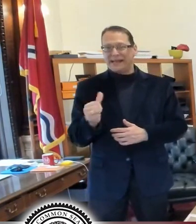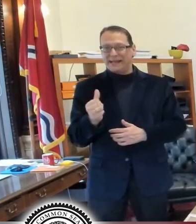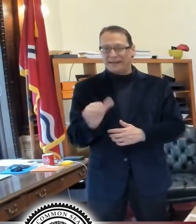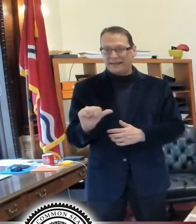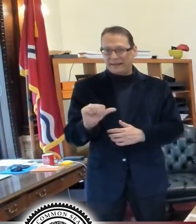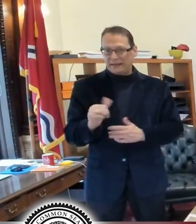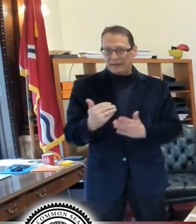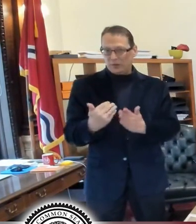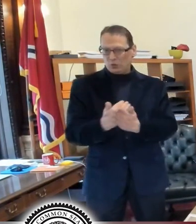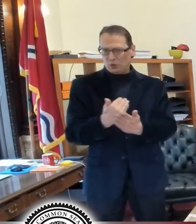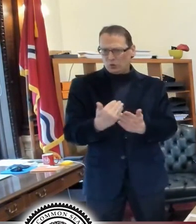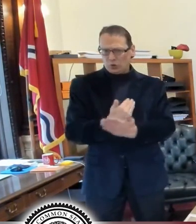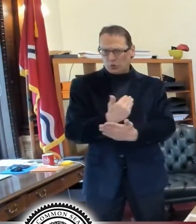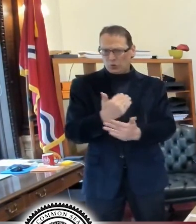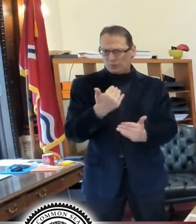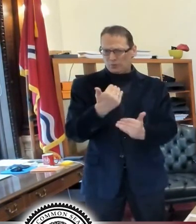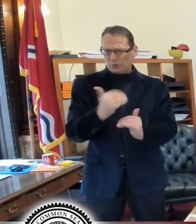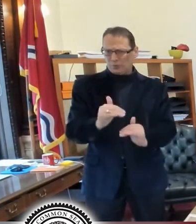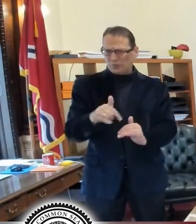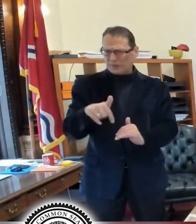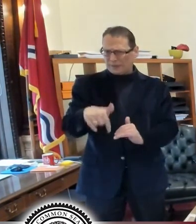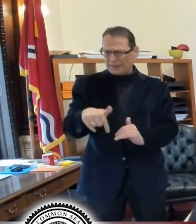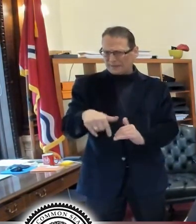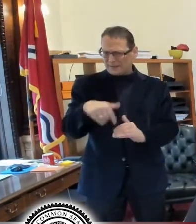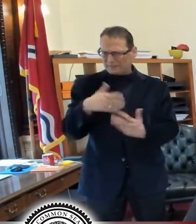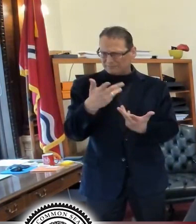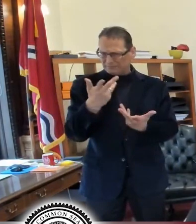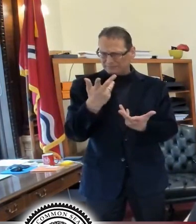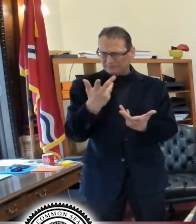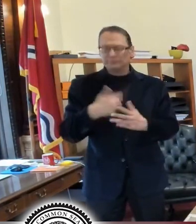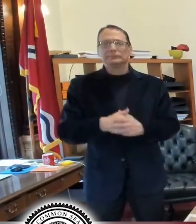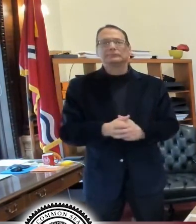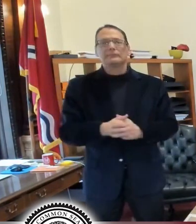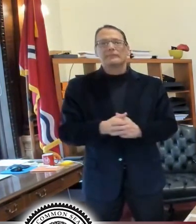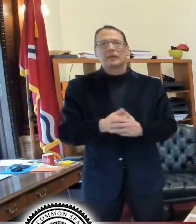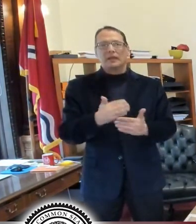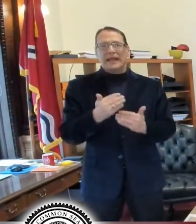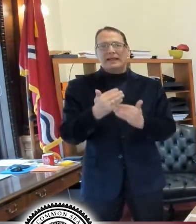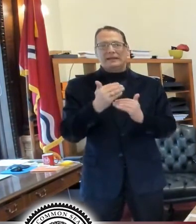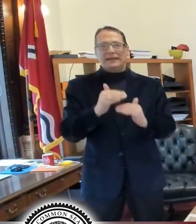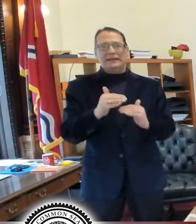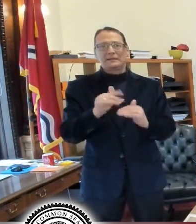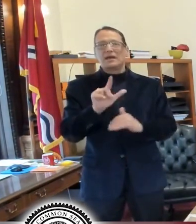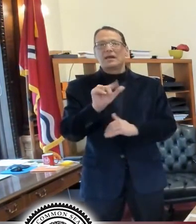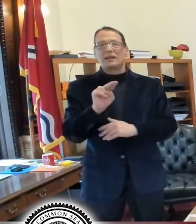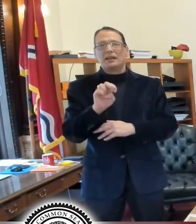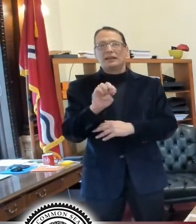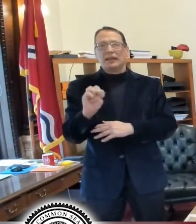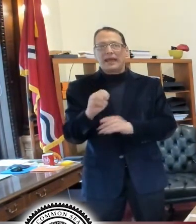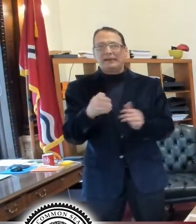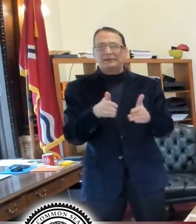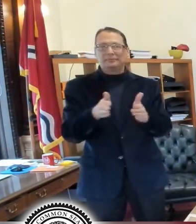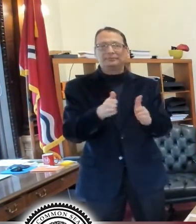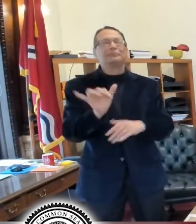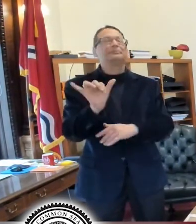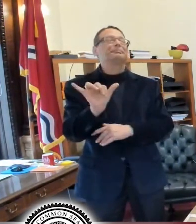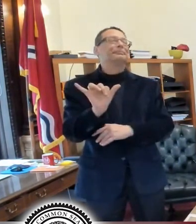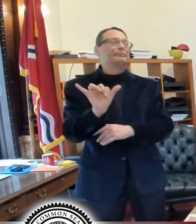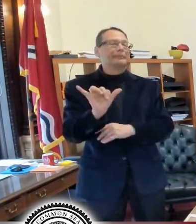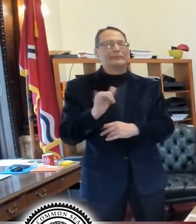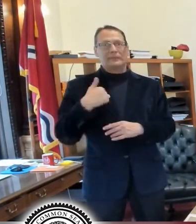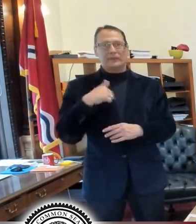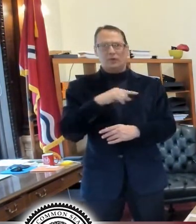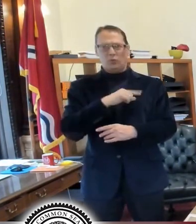restrictions downtown? Um, I, the restrictions, if we're talking about lane restrictions, yeah, I, we, we